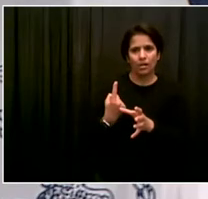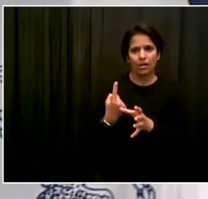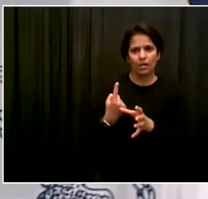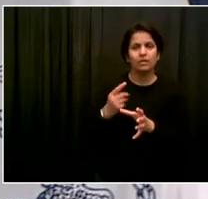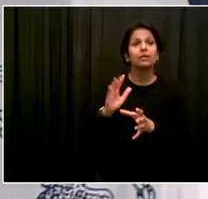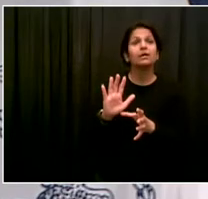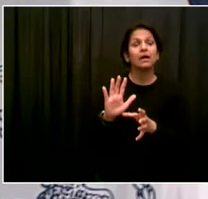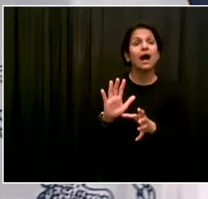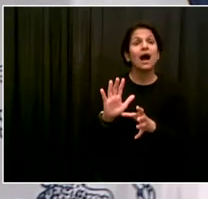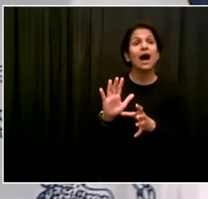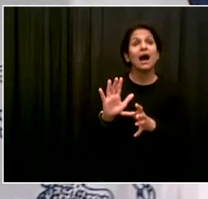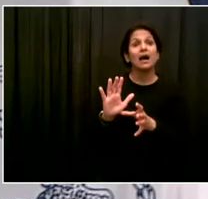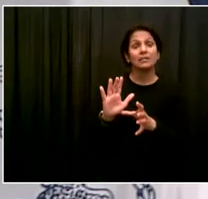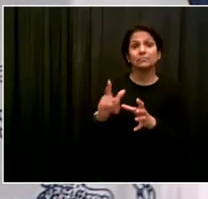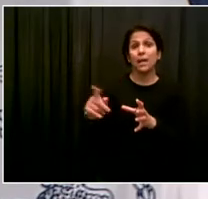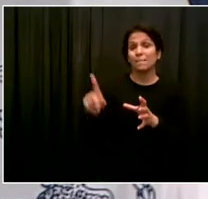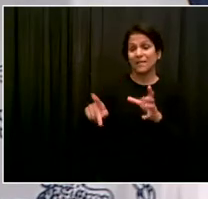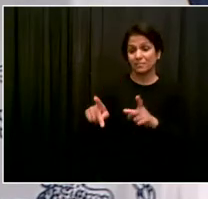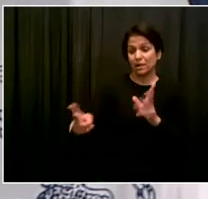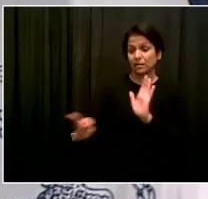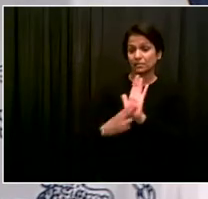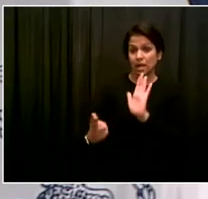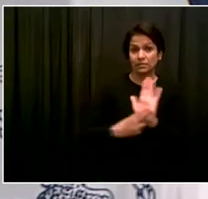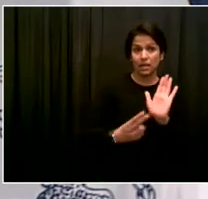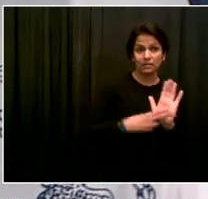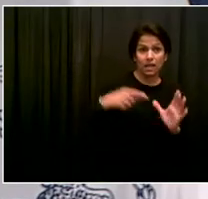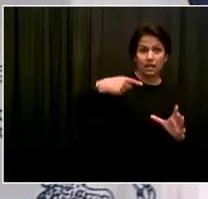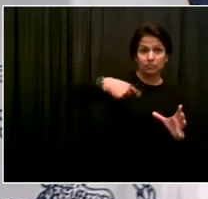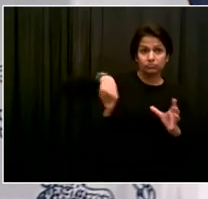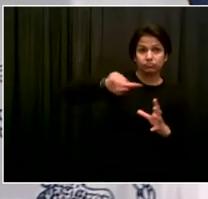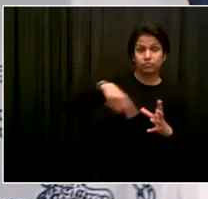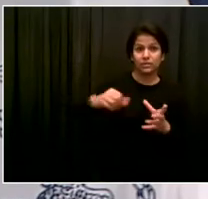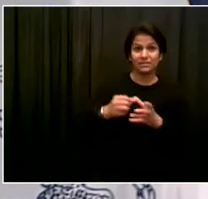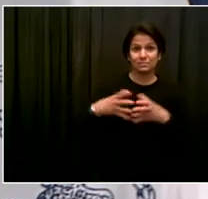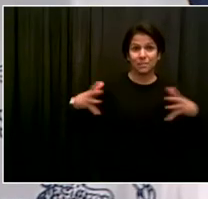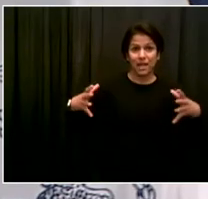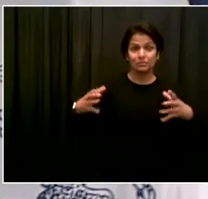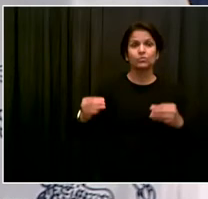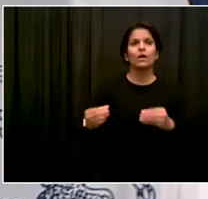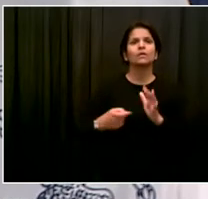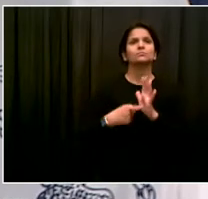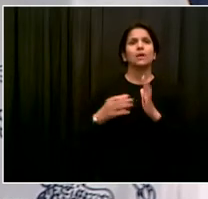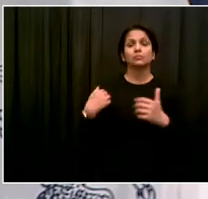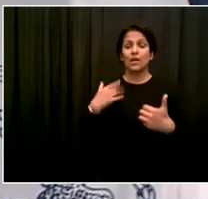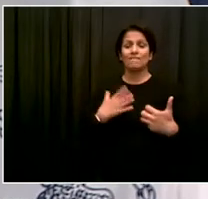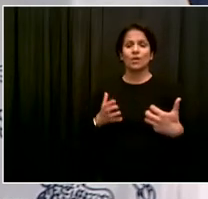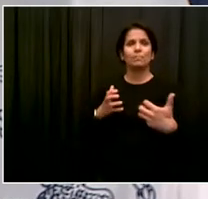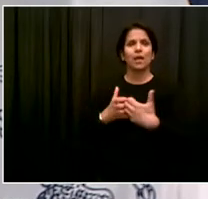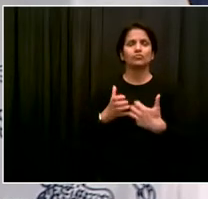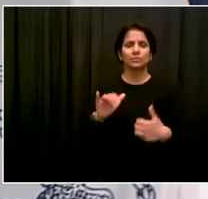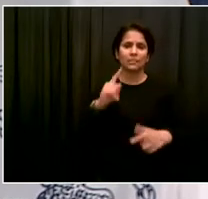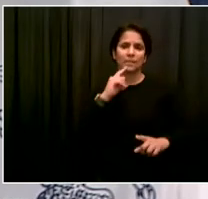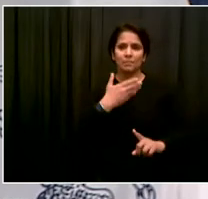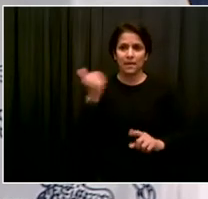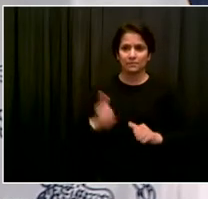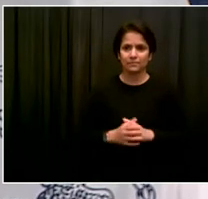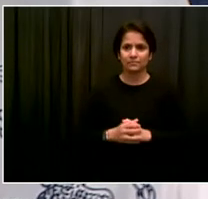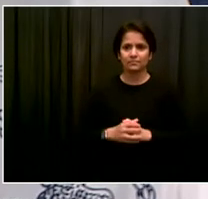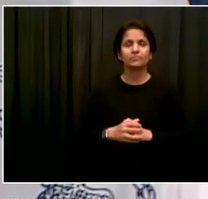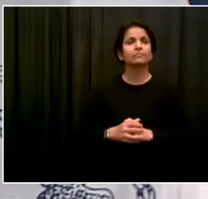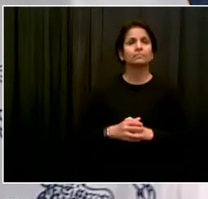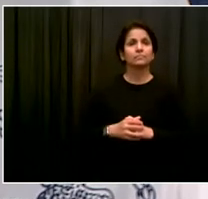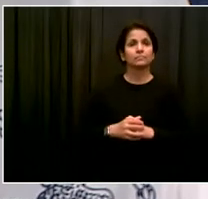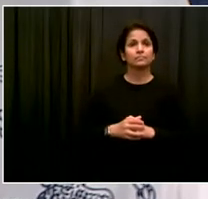get this right. And we know some people are ready to participate right now. You know, I'm going to be back at my